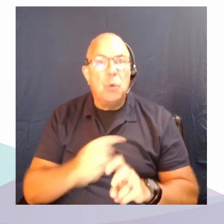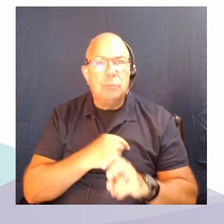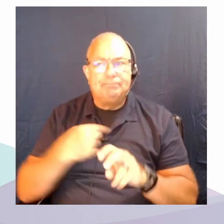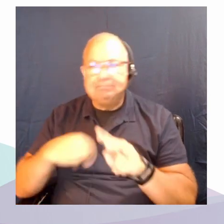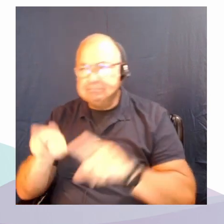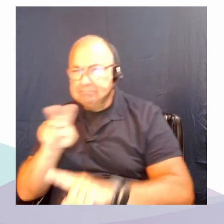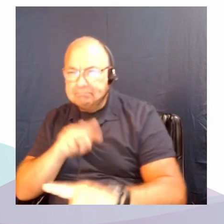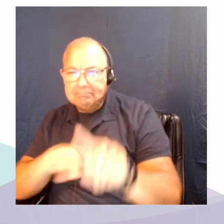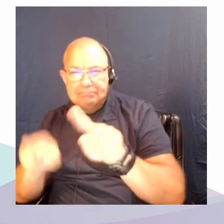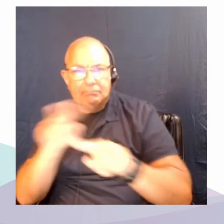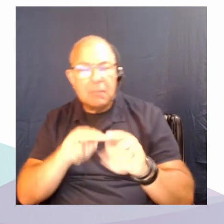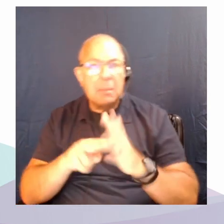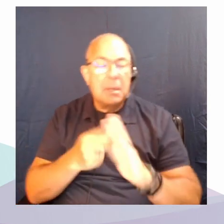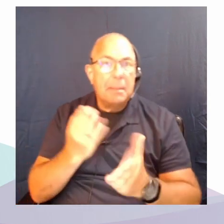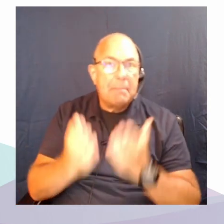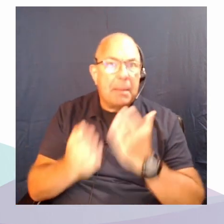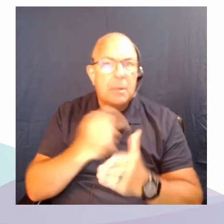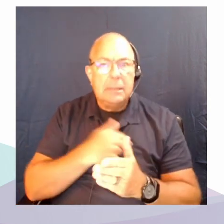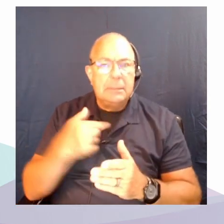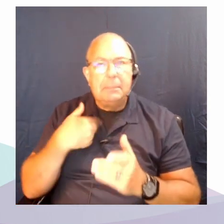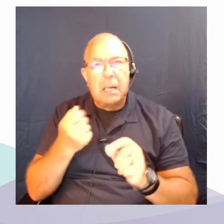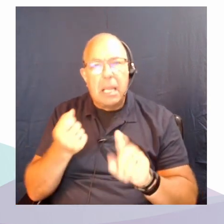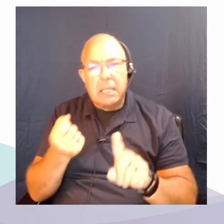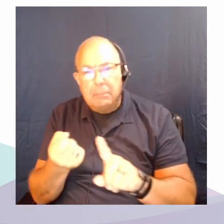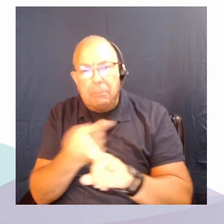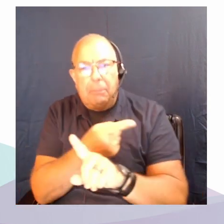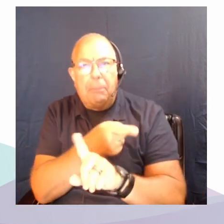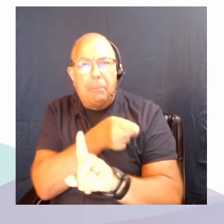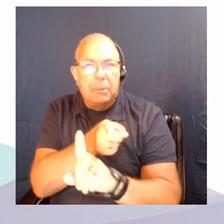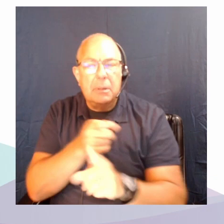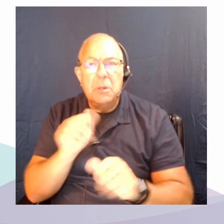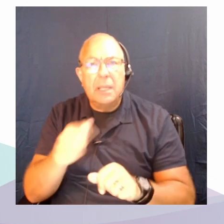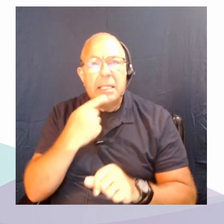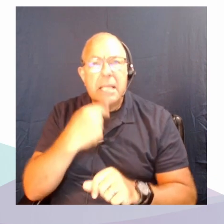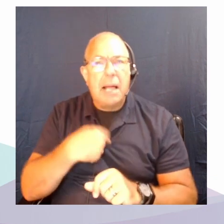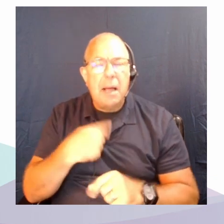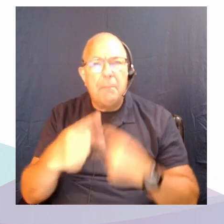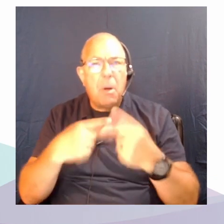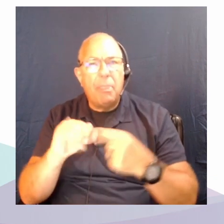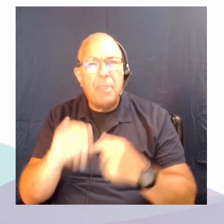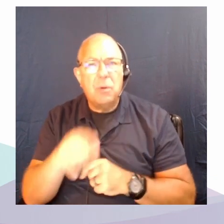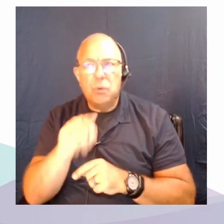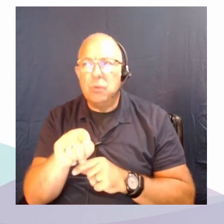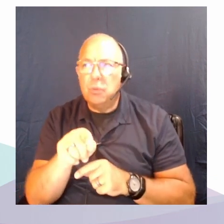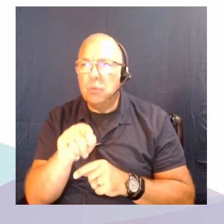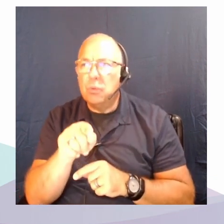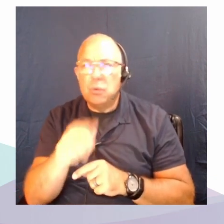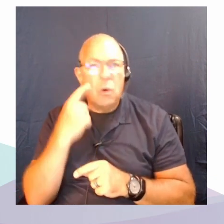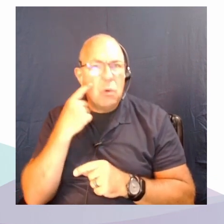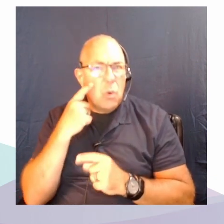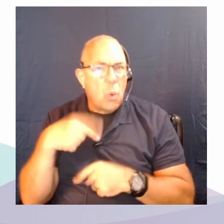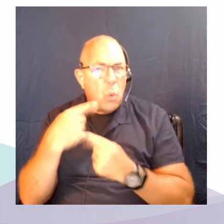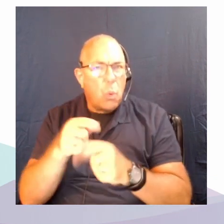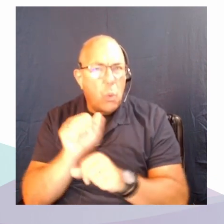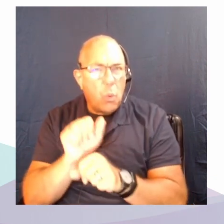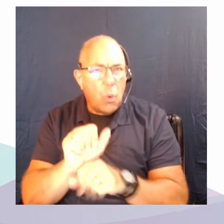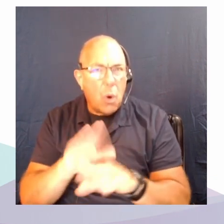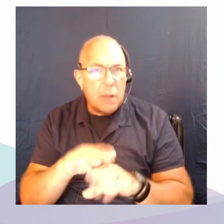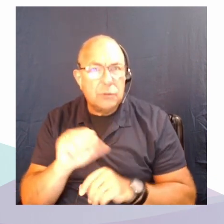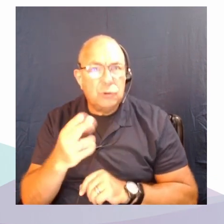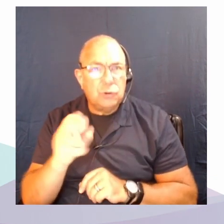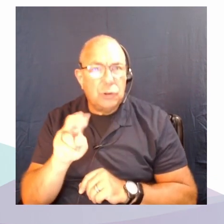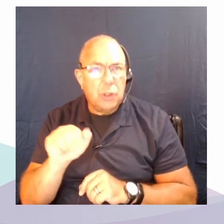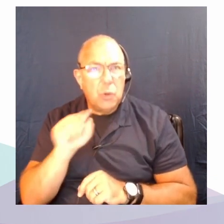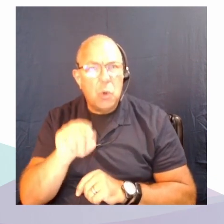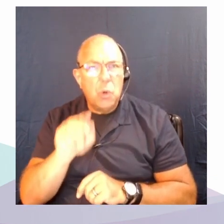slightly different angle to it. Can you tell us about the one you've been working on, Sheena? You've been kind of leading the development